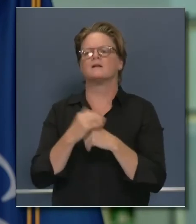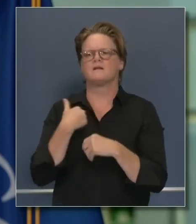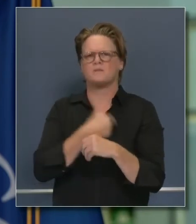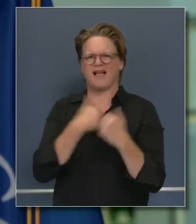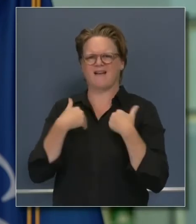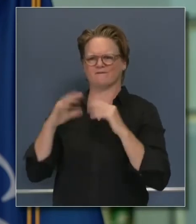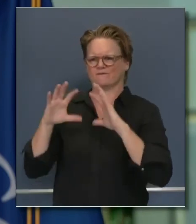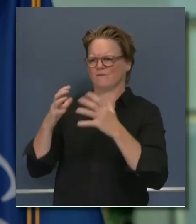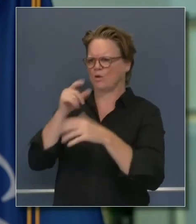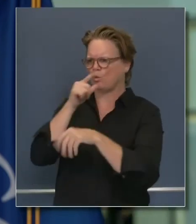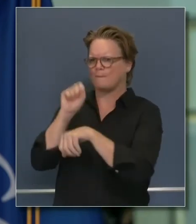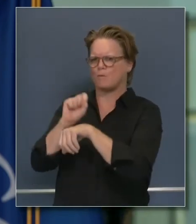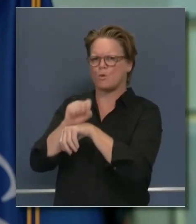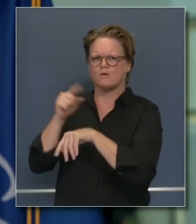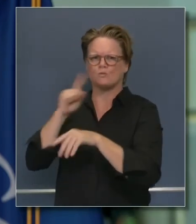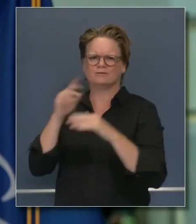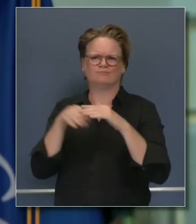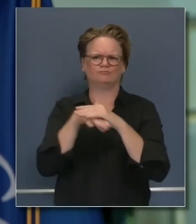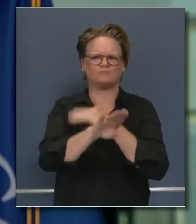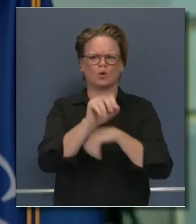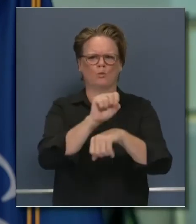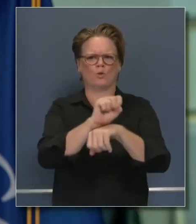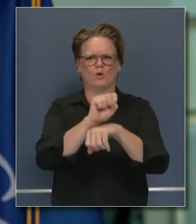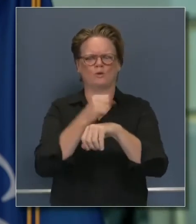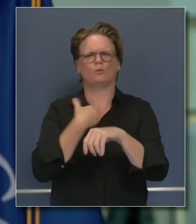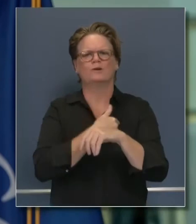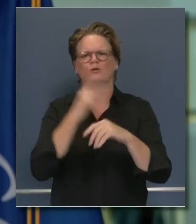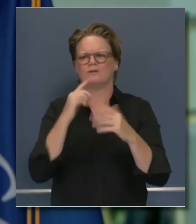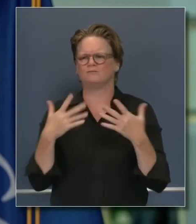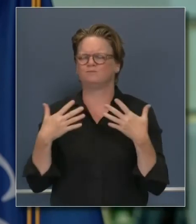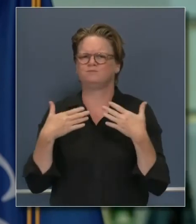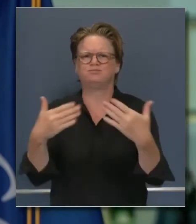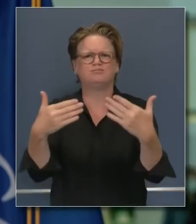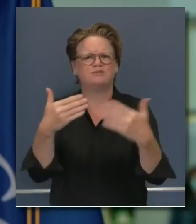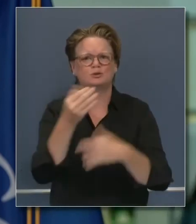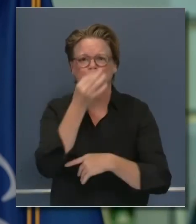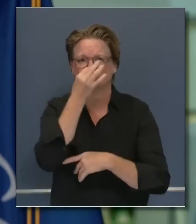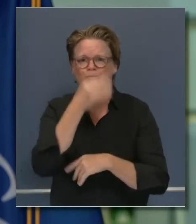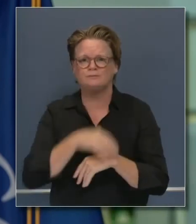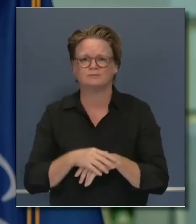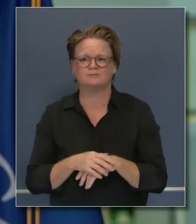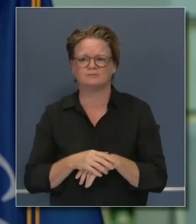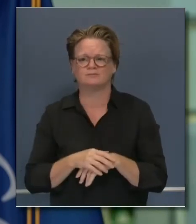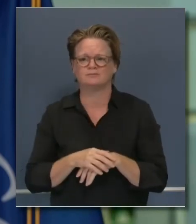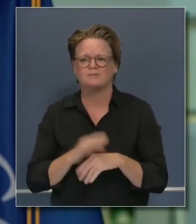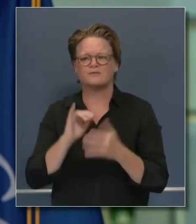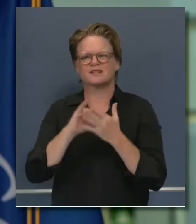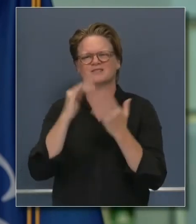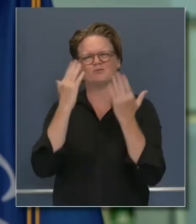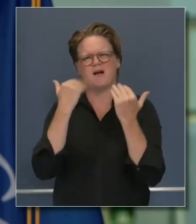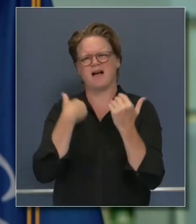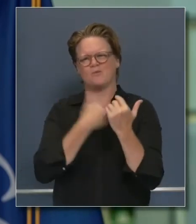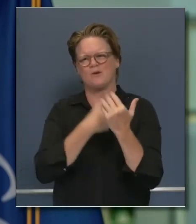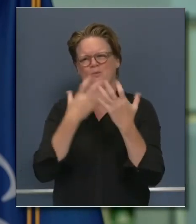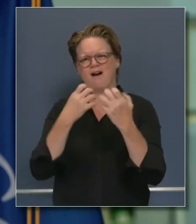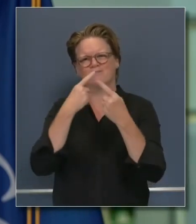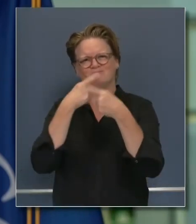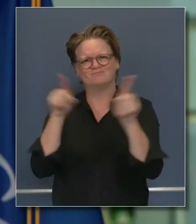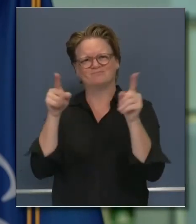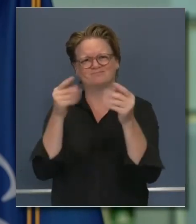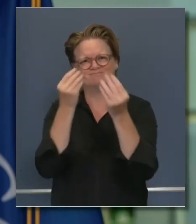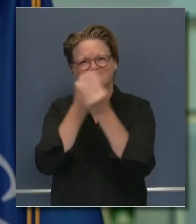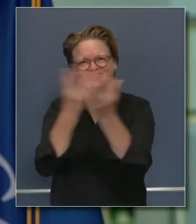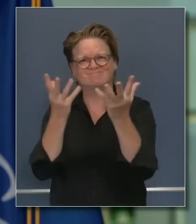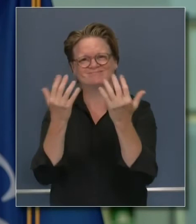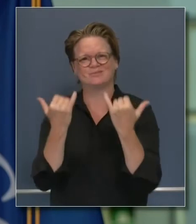and we'll be moving forward very, very quickly, and that's why we were very eager to make public this proposal and this